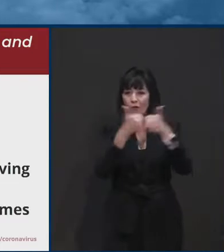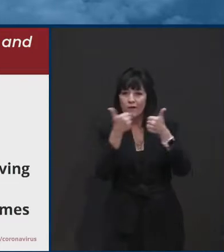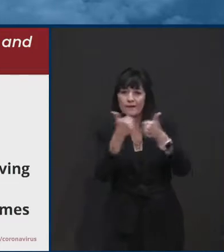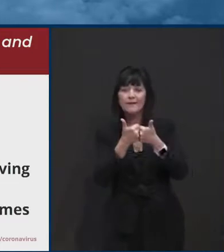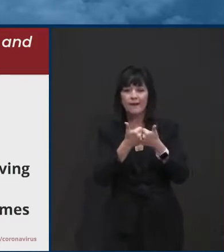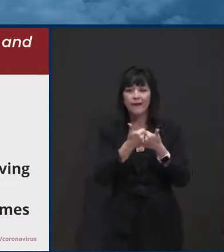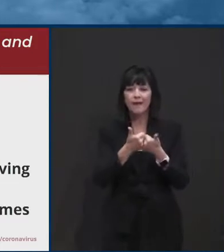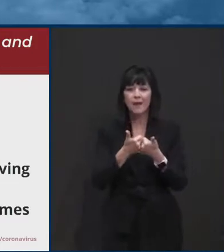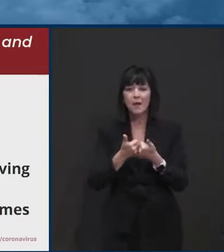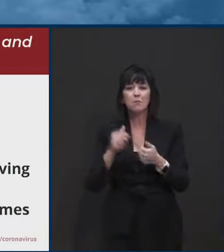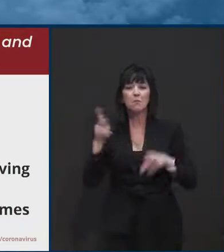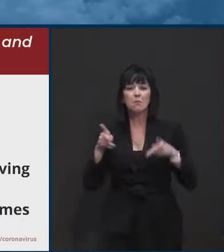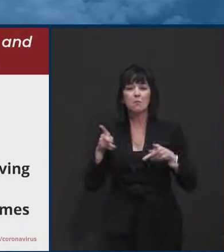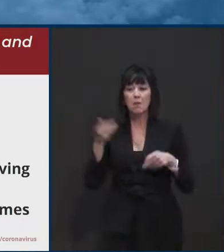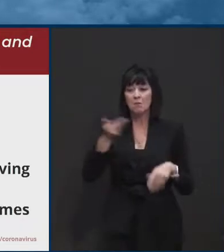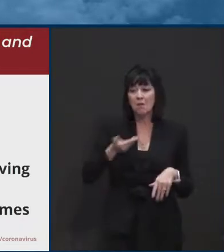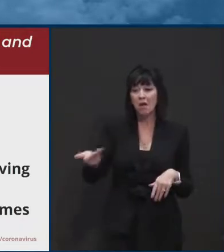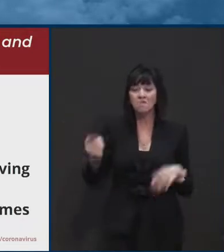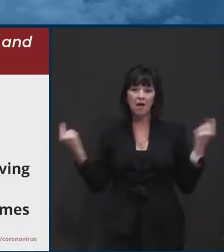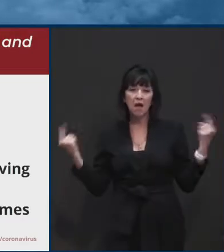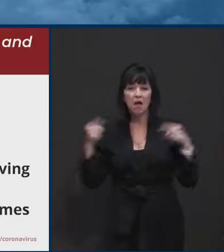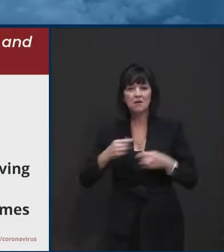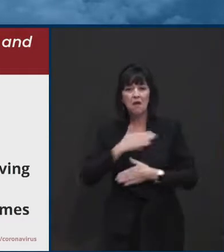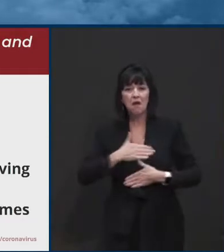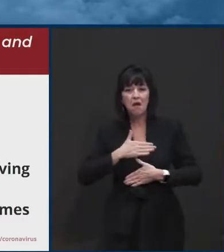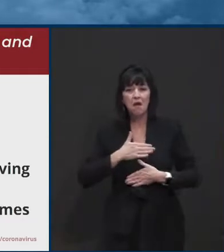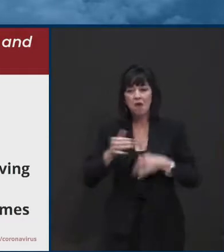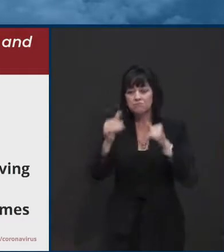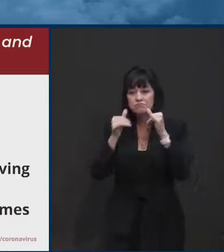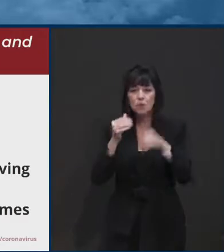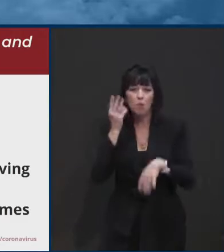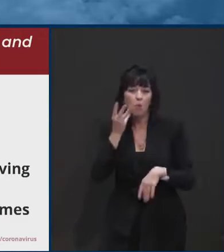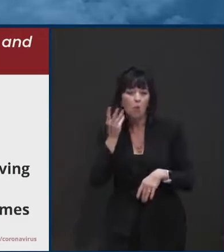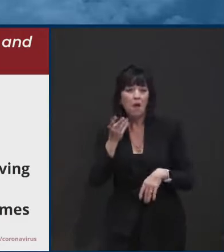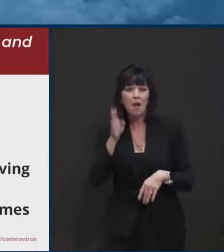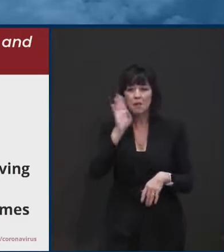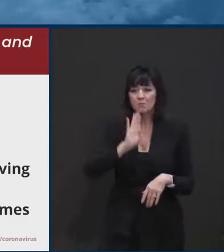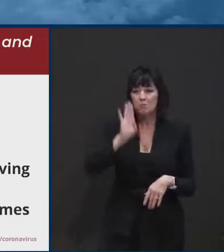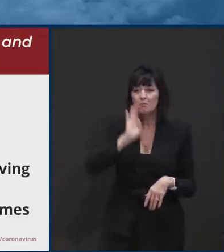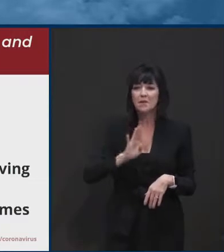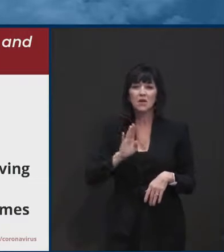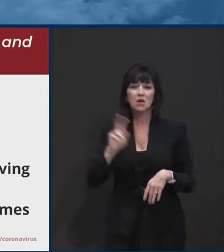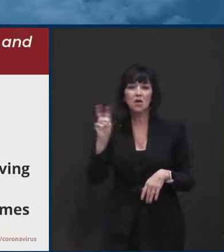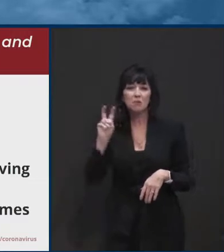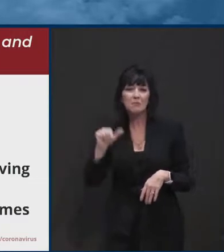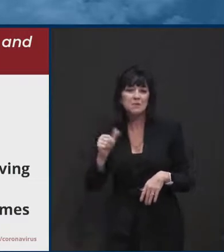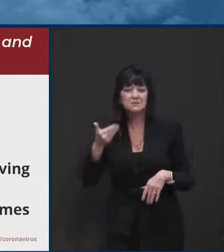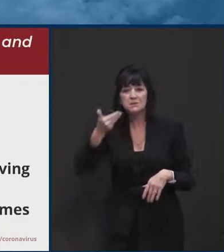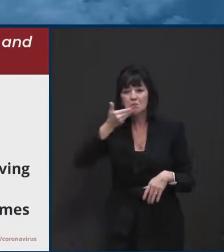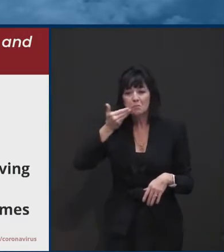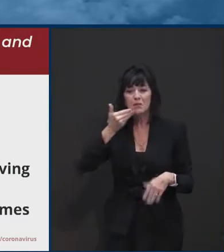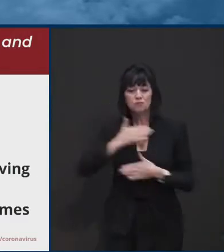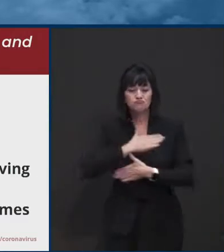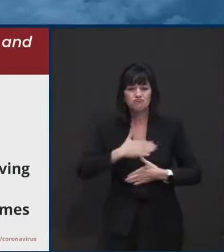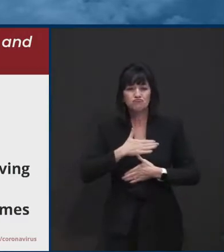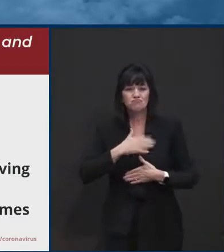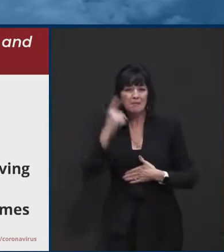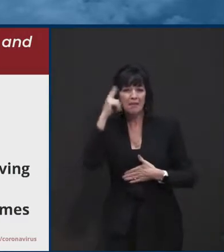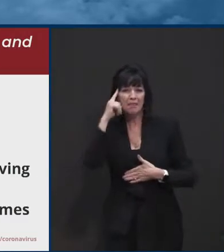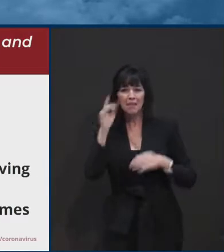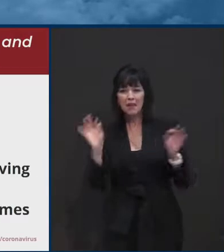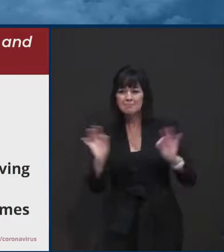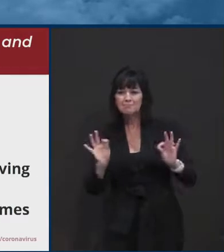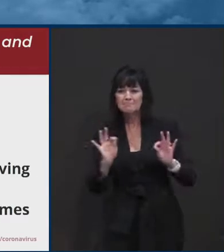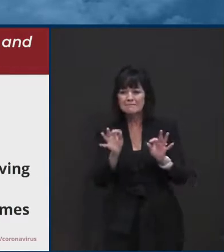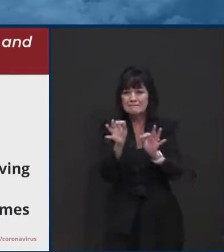eating pizza together. Um, it's, it's, it's not safe. And we're seeing spread this way as well as, um, birthday parties and, and other